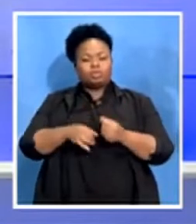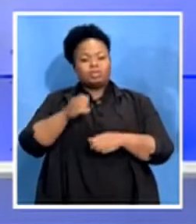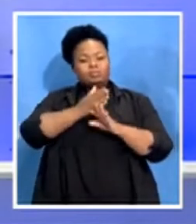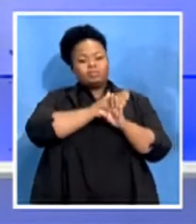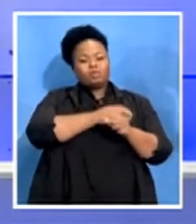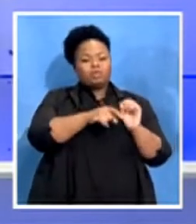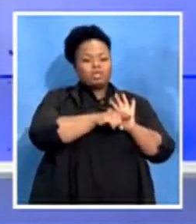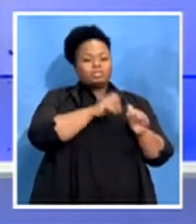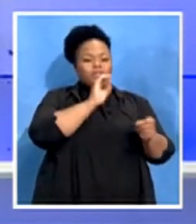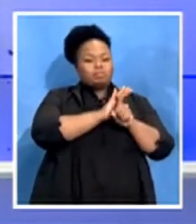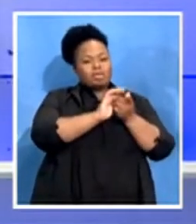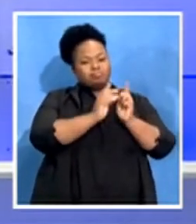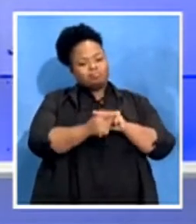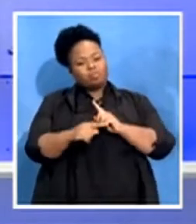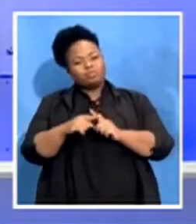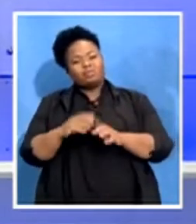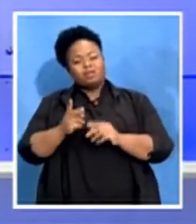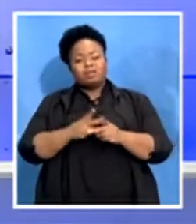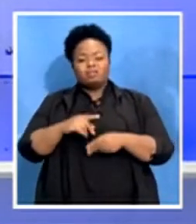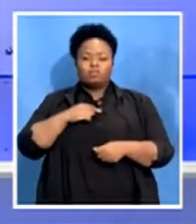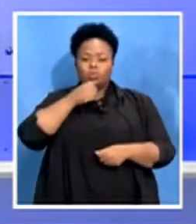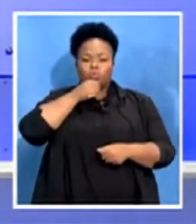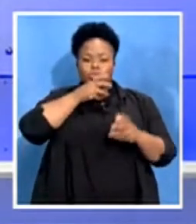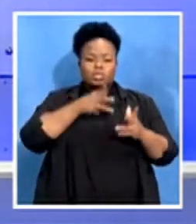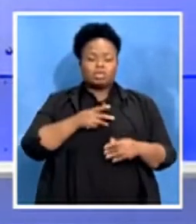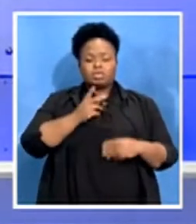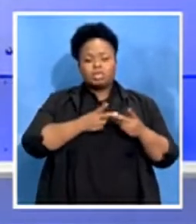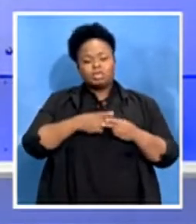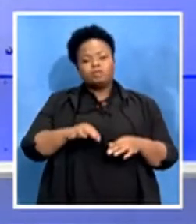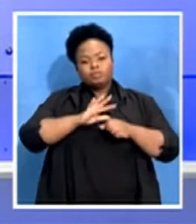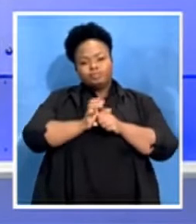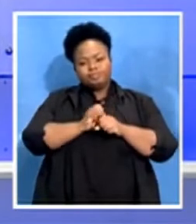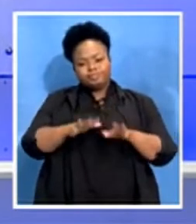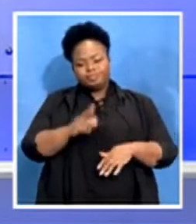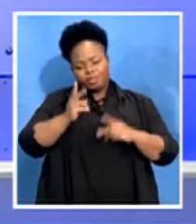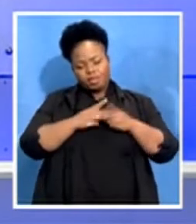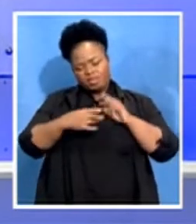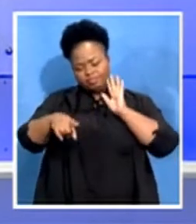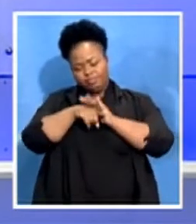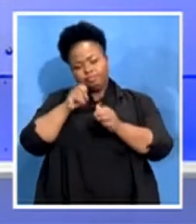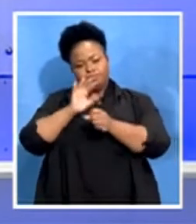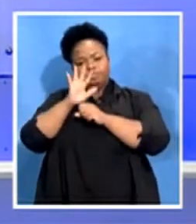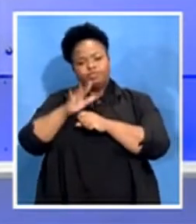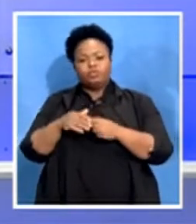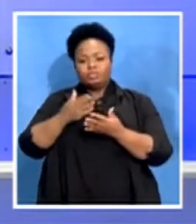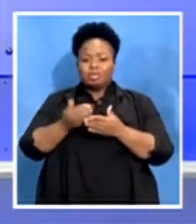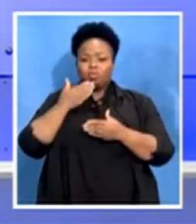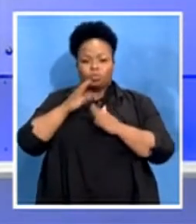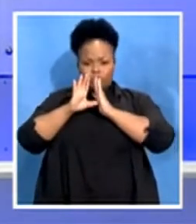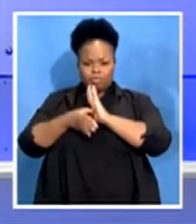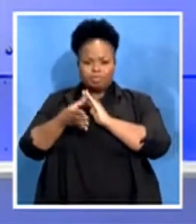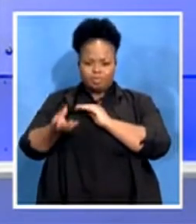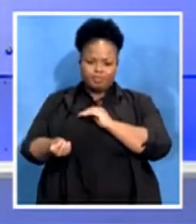devastating effects of COVID-19 also impacted negatively on artists with disabilities. Meanwhile the sixth annual